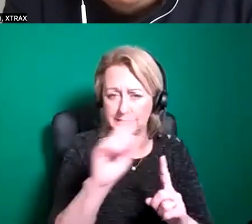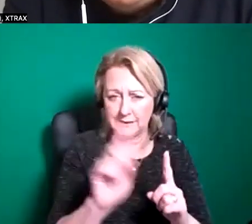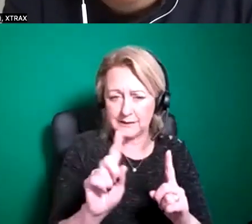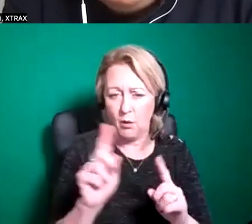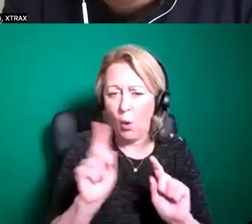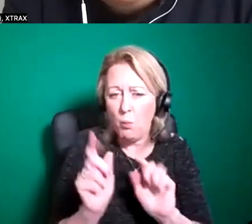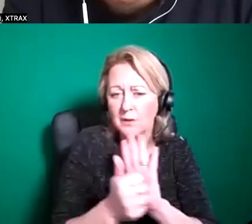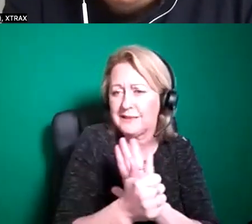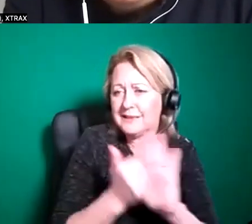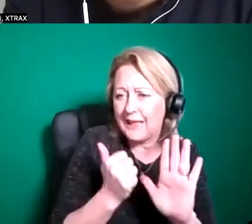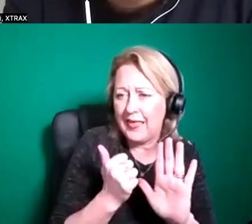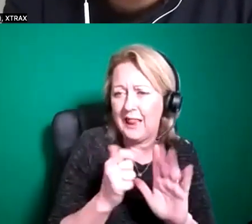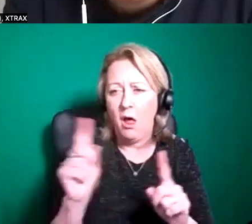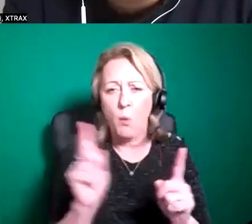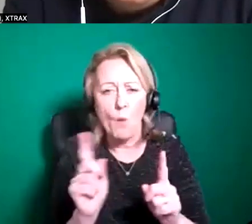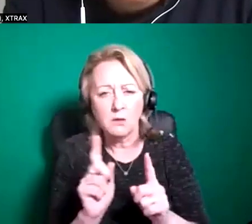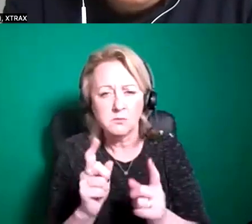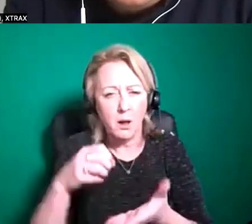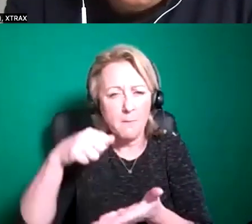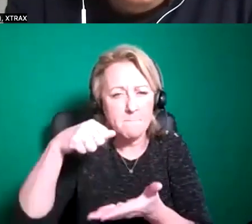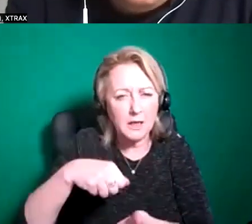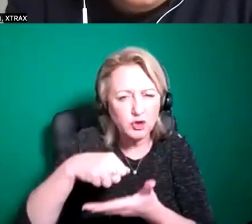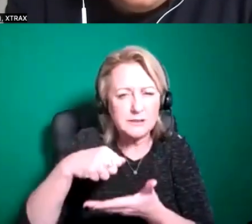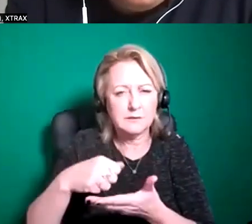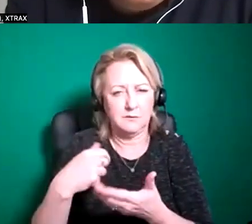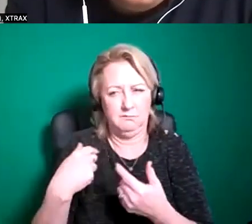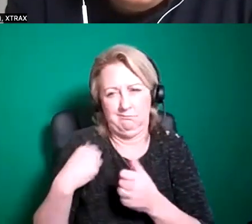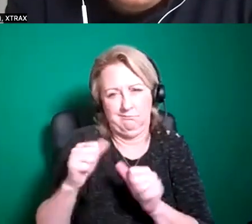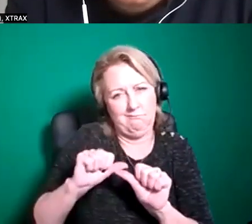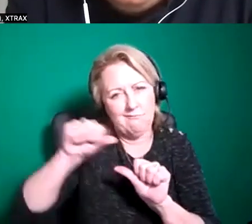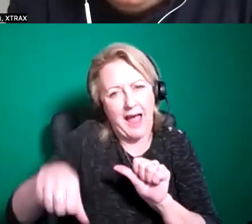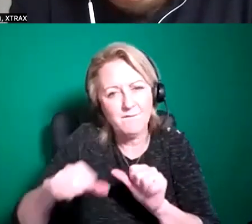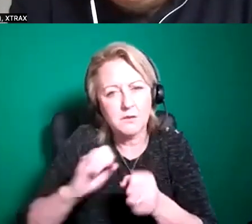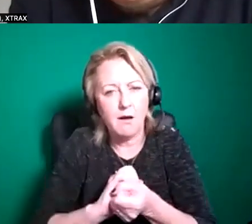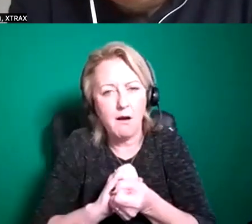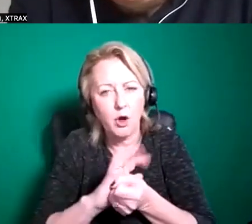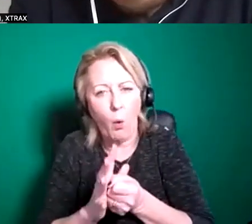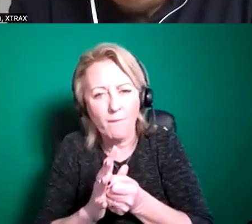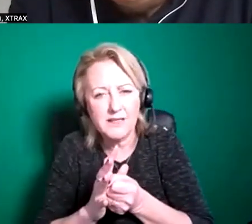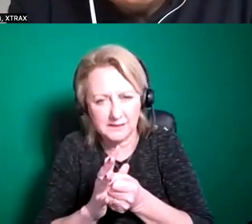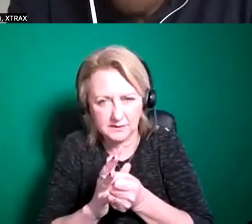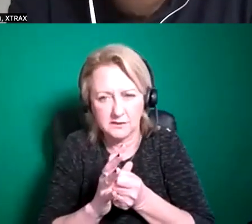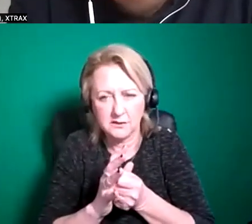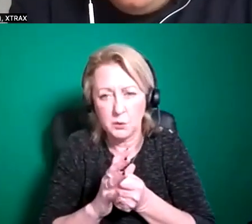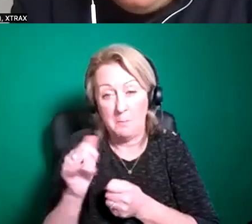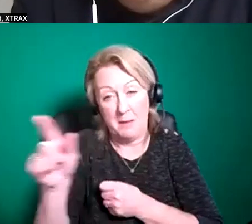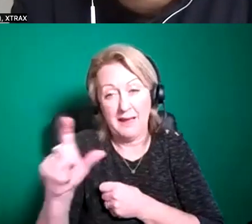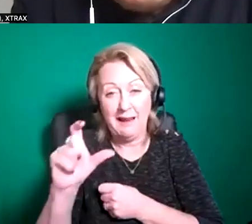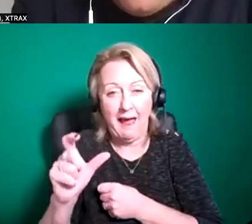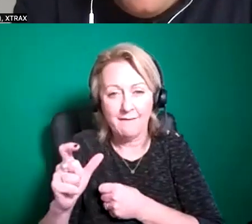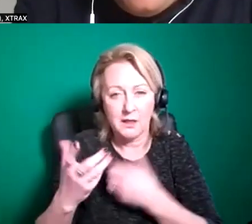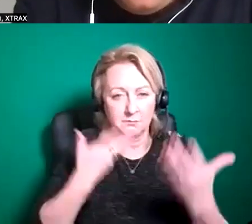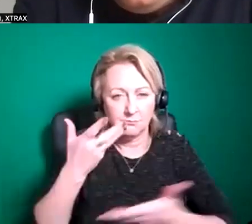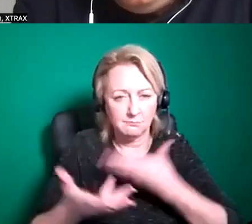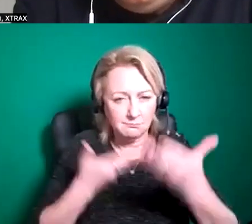programmers and festival budgets are allowing for post-covid and this might well be one uh bring clive in on as well um